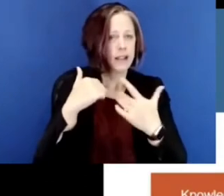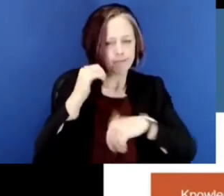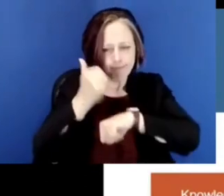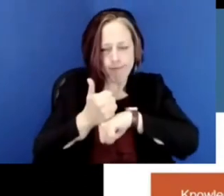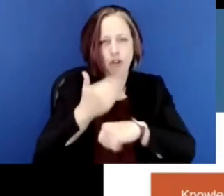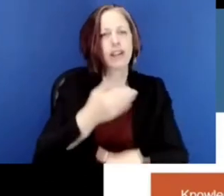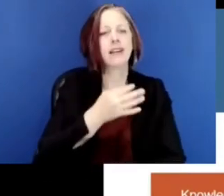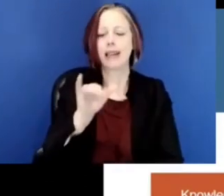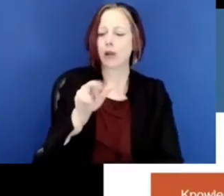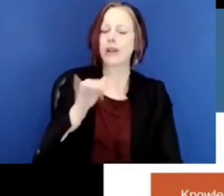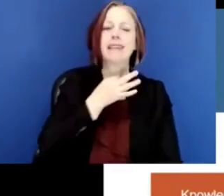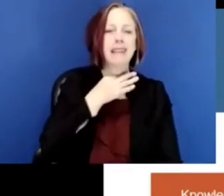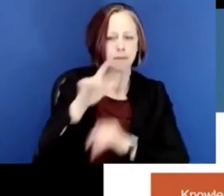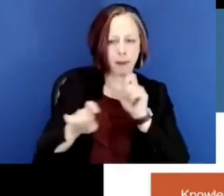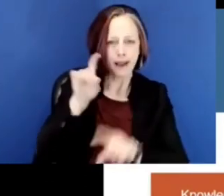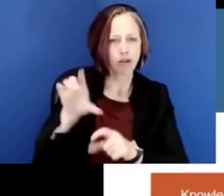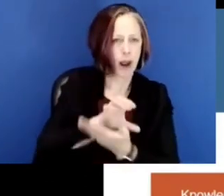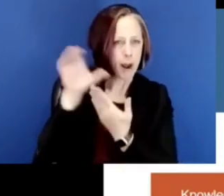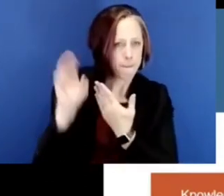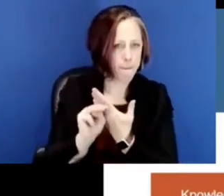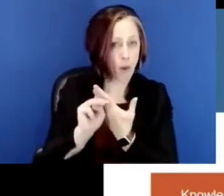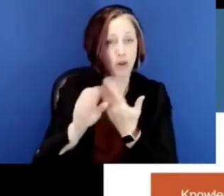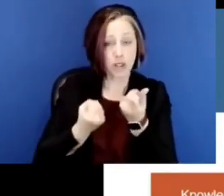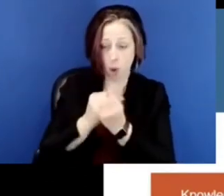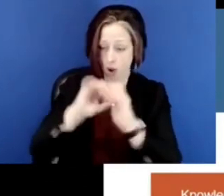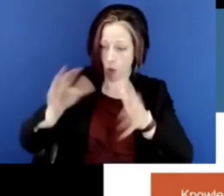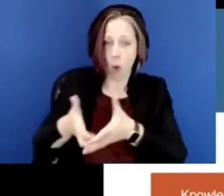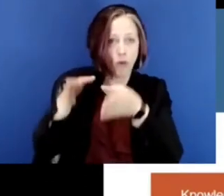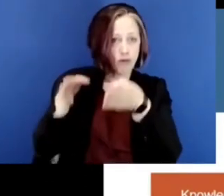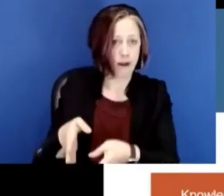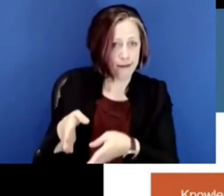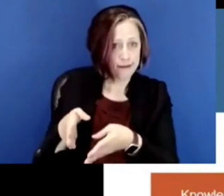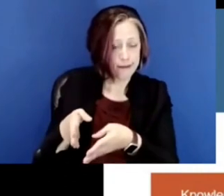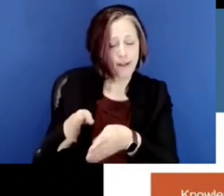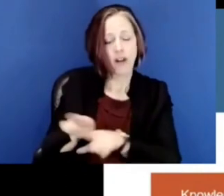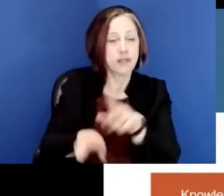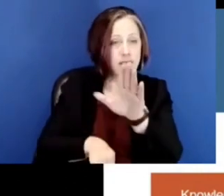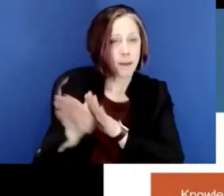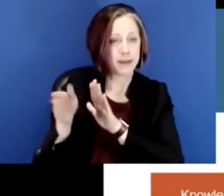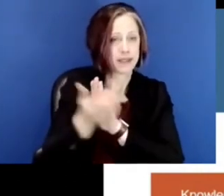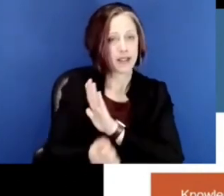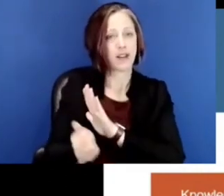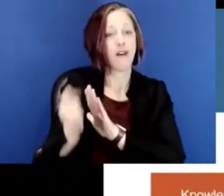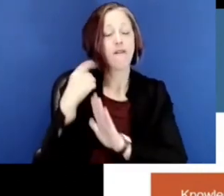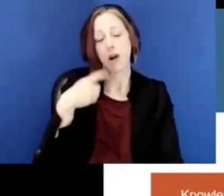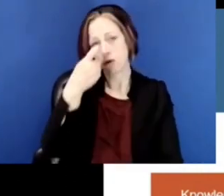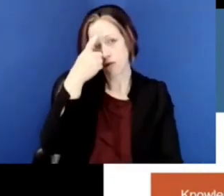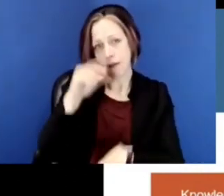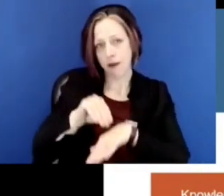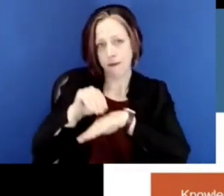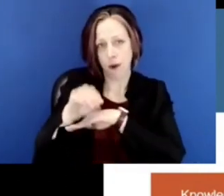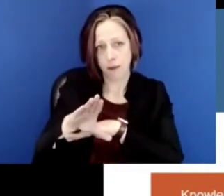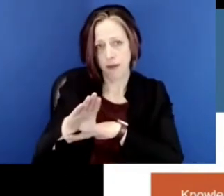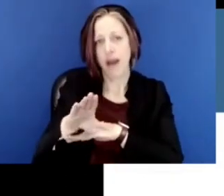to create the kind of inquiry based curriculum that supports the whole child's progress and develop the skills for trauma